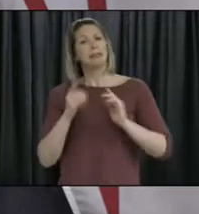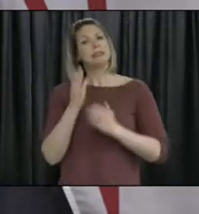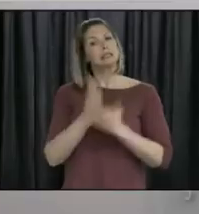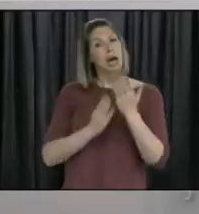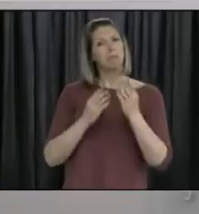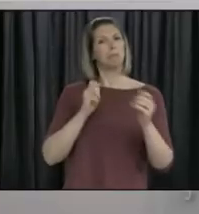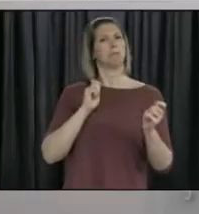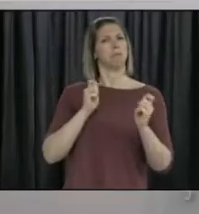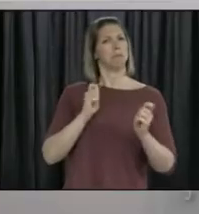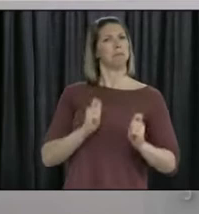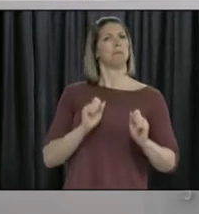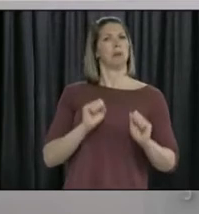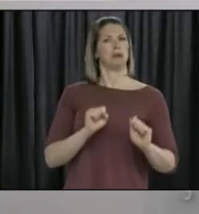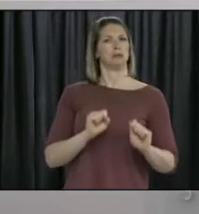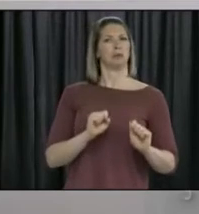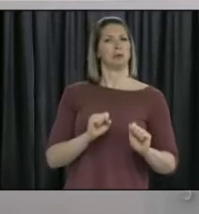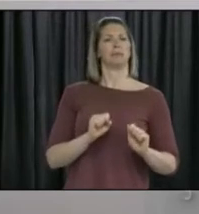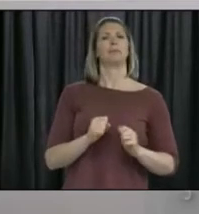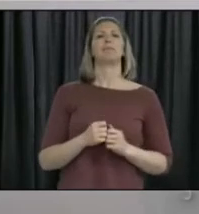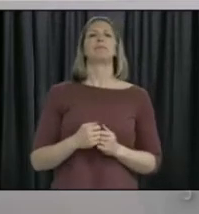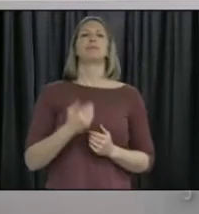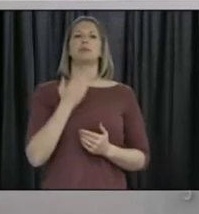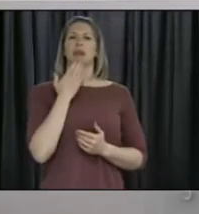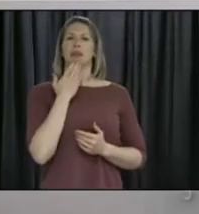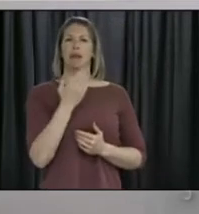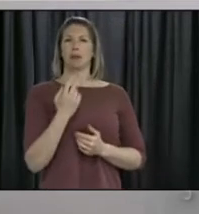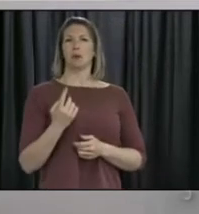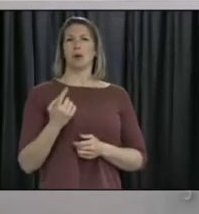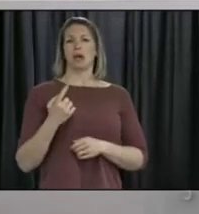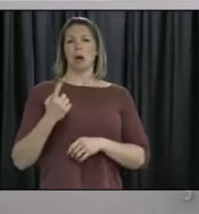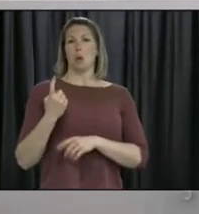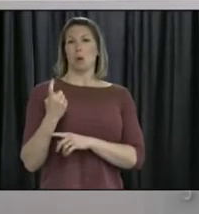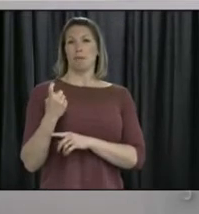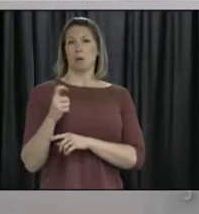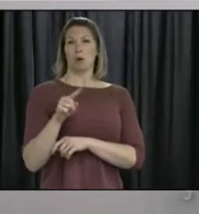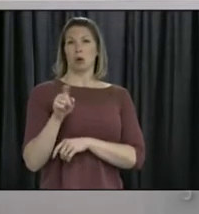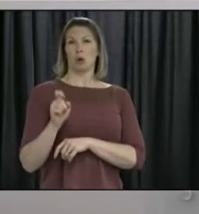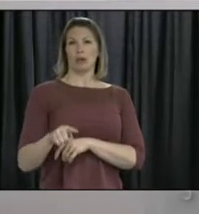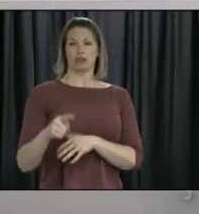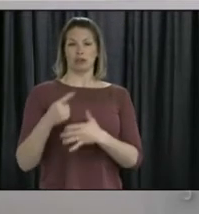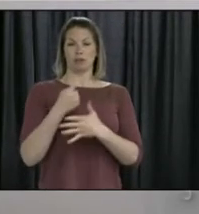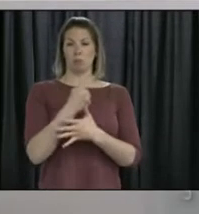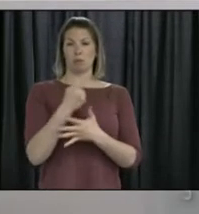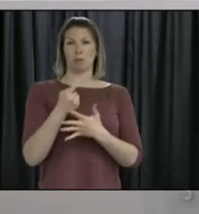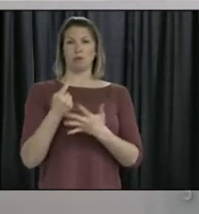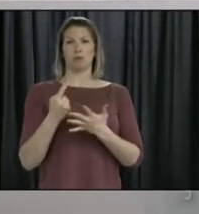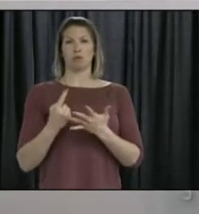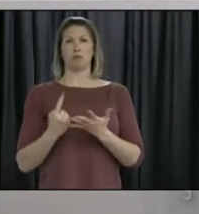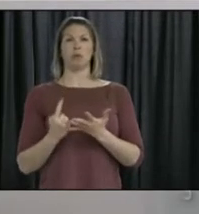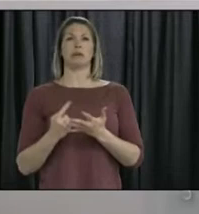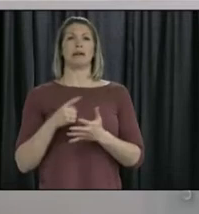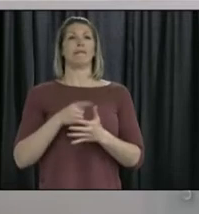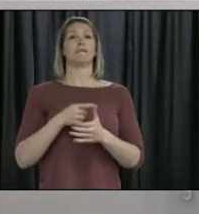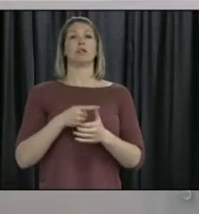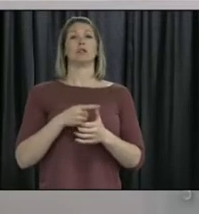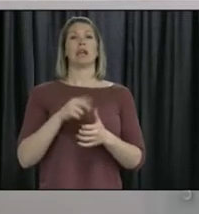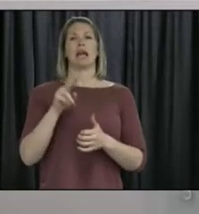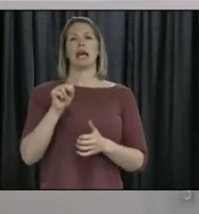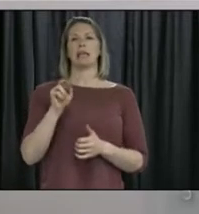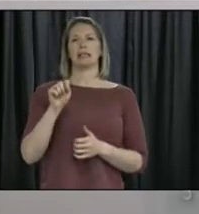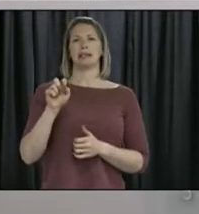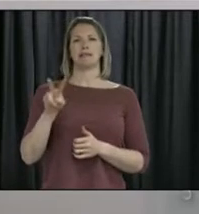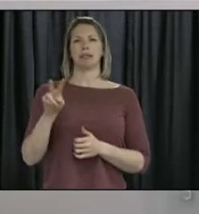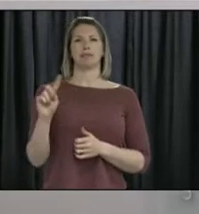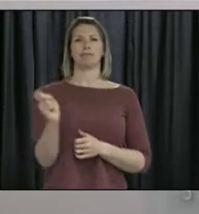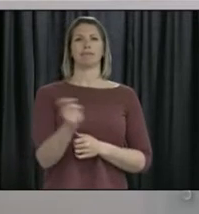Thank you, Dr. Fitzgerald. We have time now for one more question per reporter, and we'll start with Kellyanne Roberts of NTV News. Please go ahead.